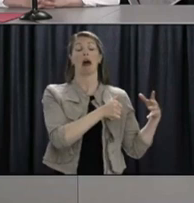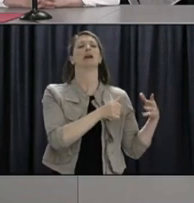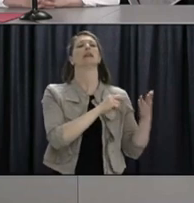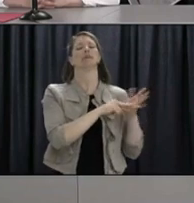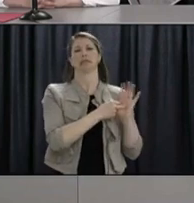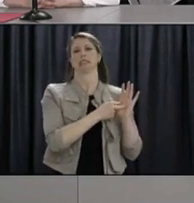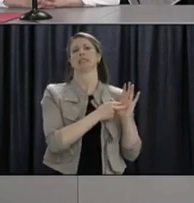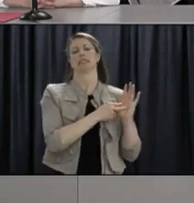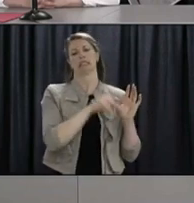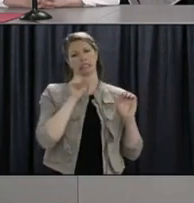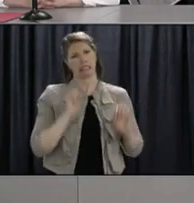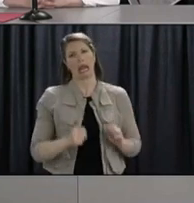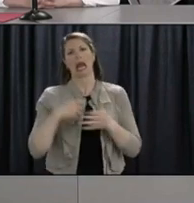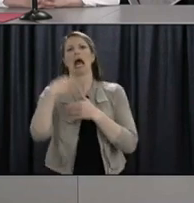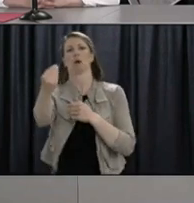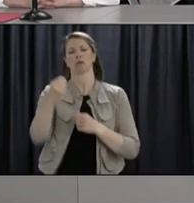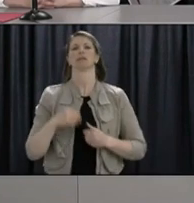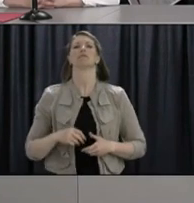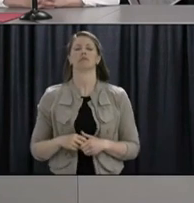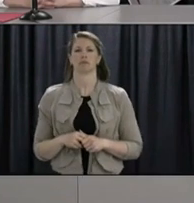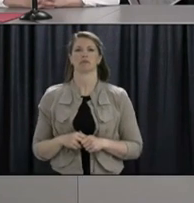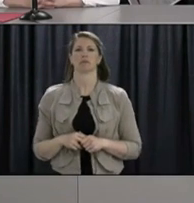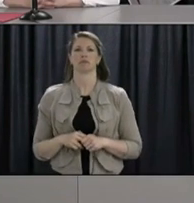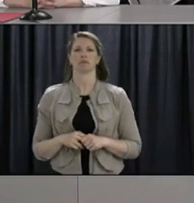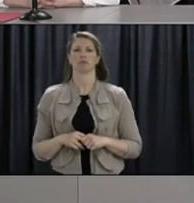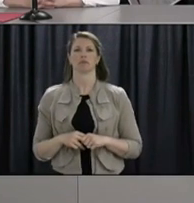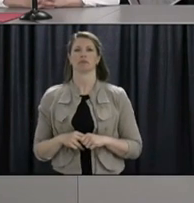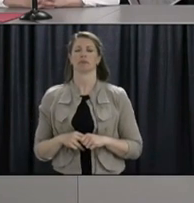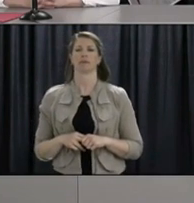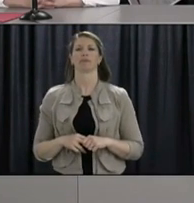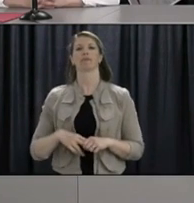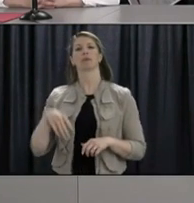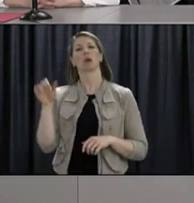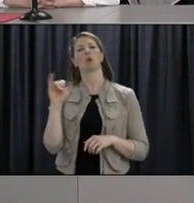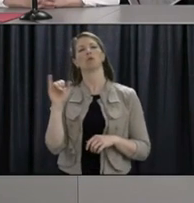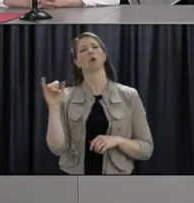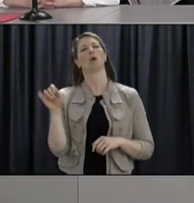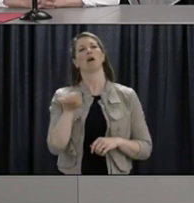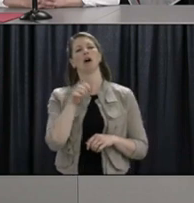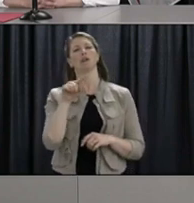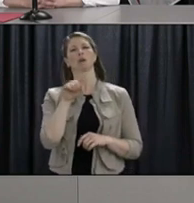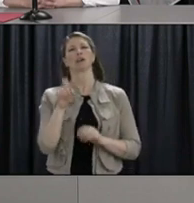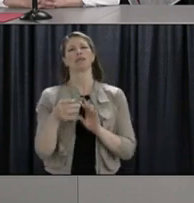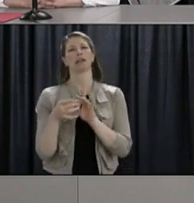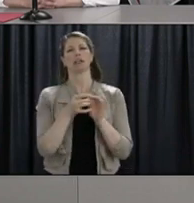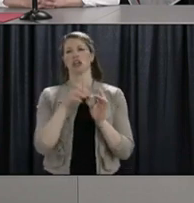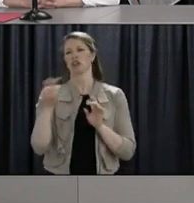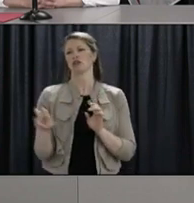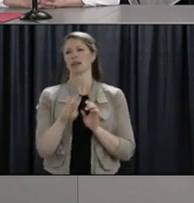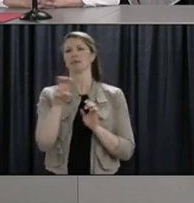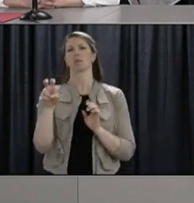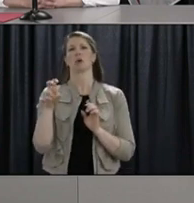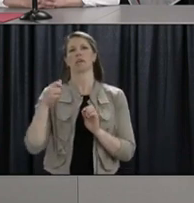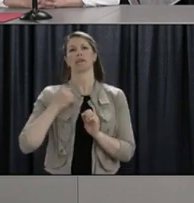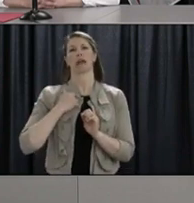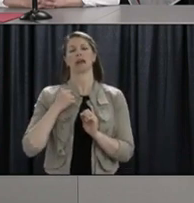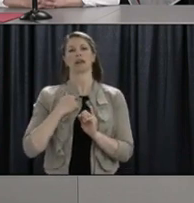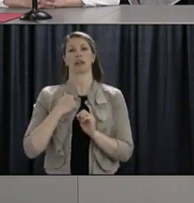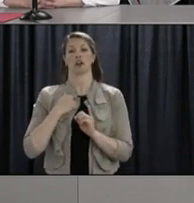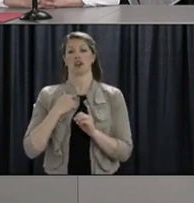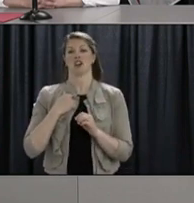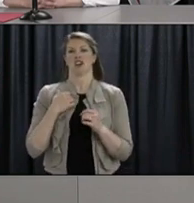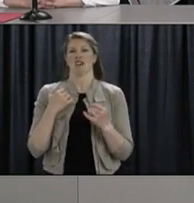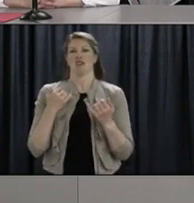Okay. And my last question, Transport Canada announced that there were, that there will be no major international cruise ships